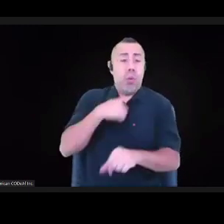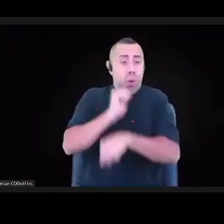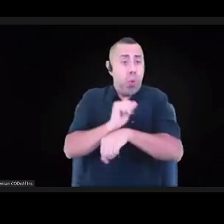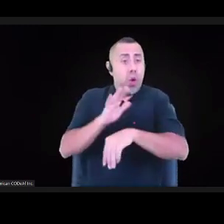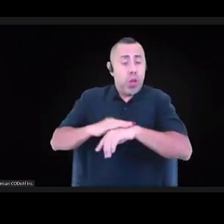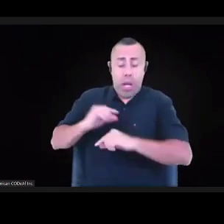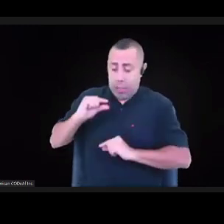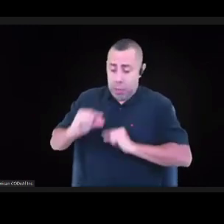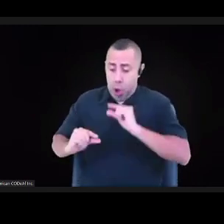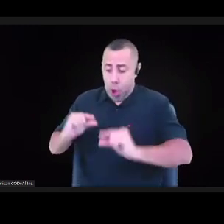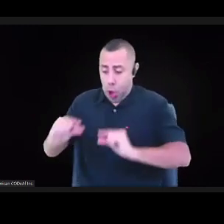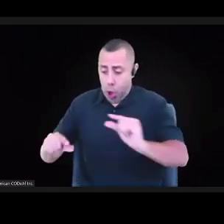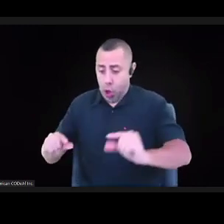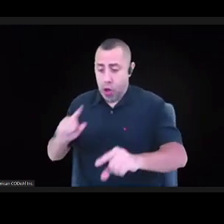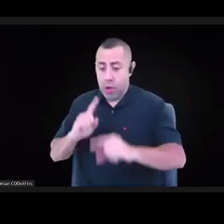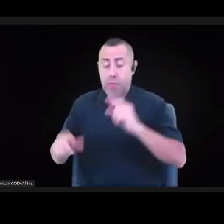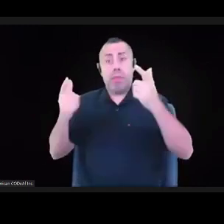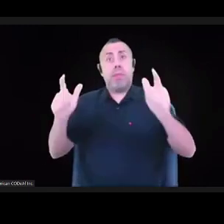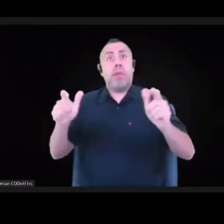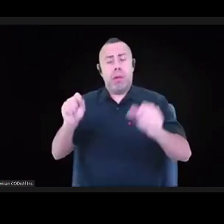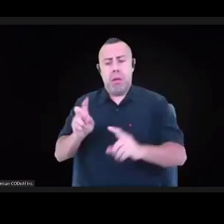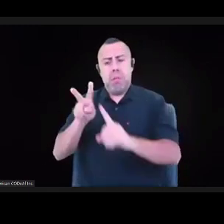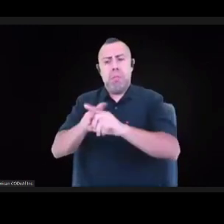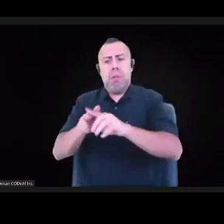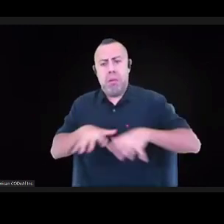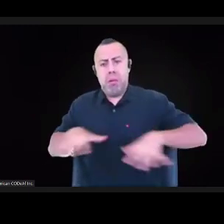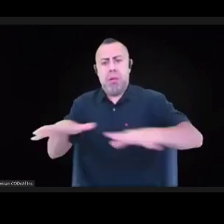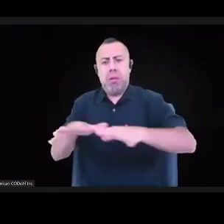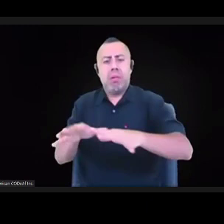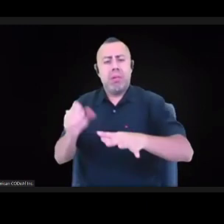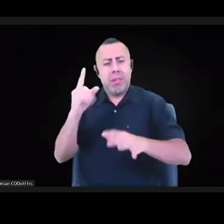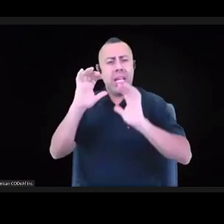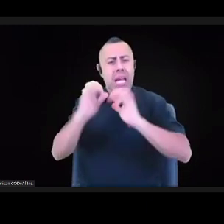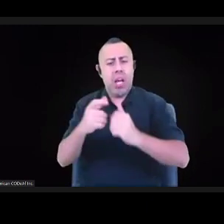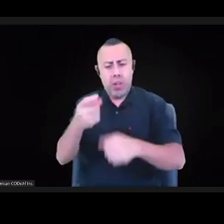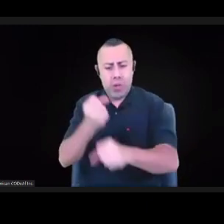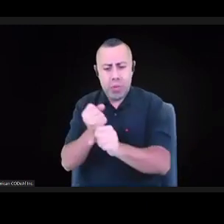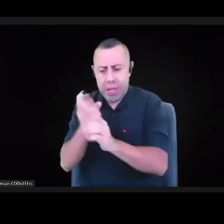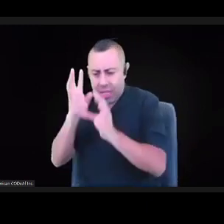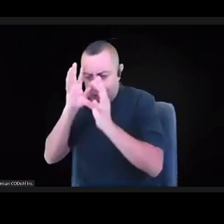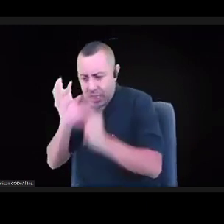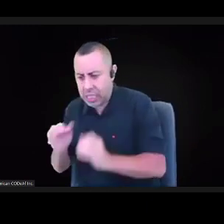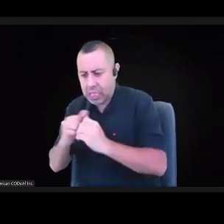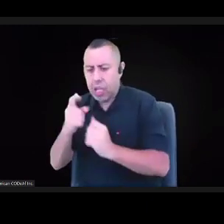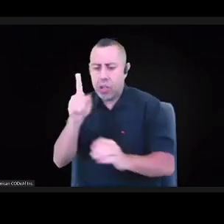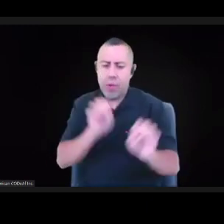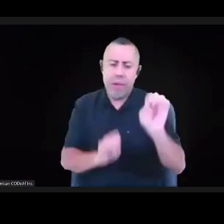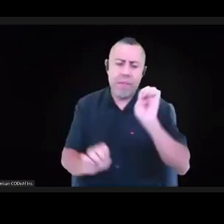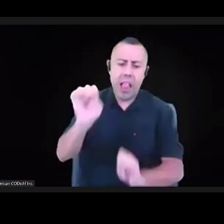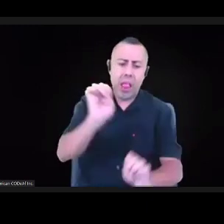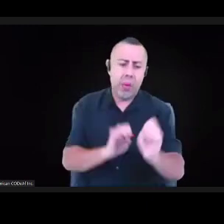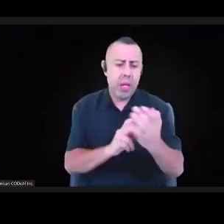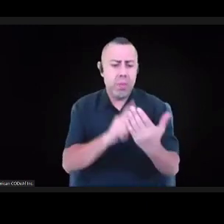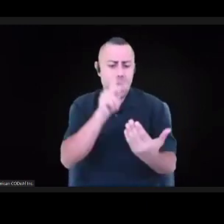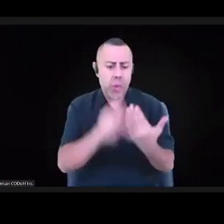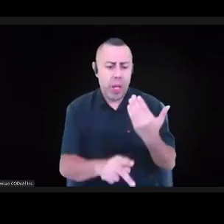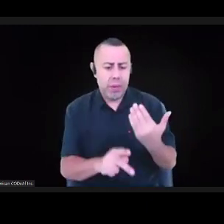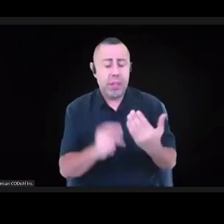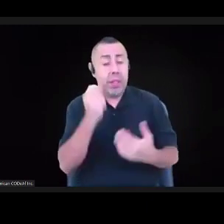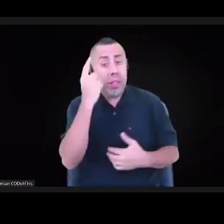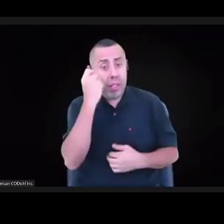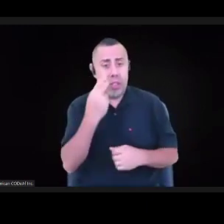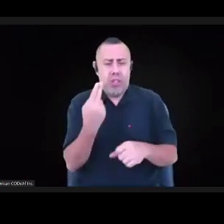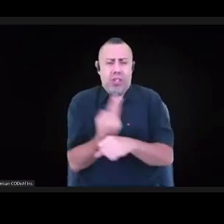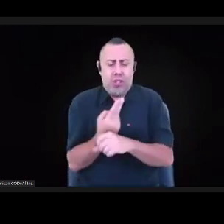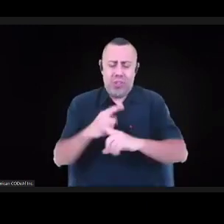kinds of manners, whether it's how we made decisions, how we evaluated programs, that we're using a whole other kinds of sets of criteria,